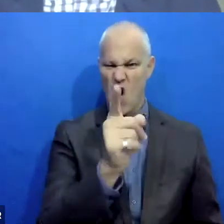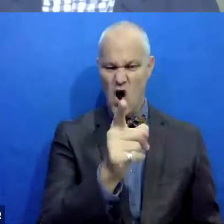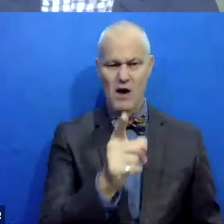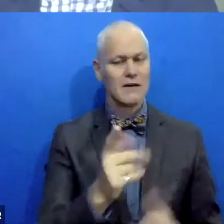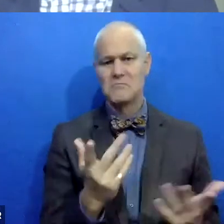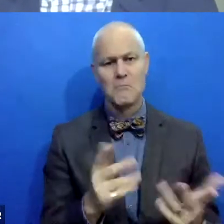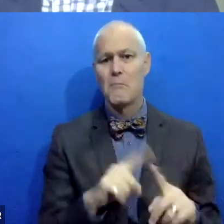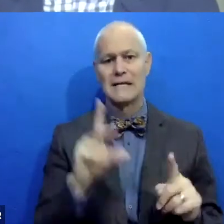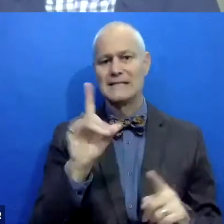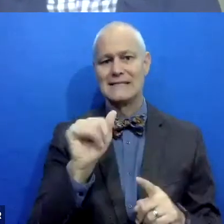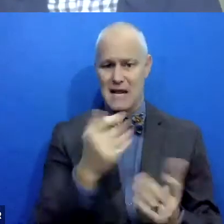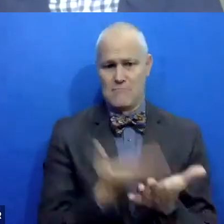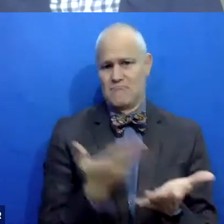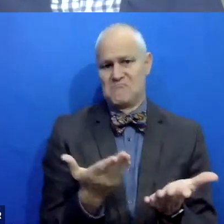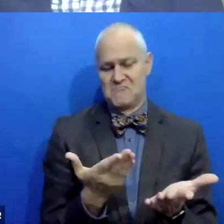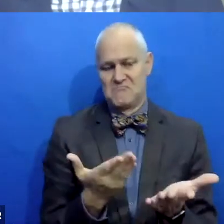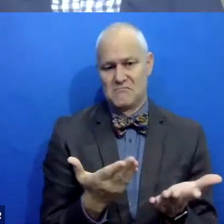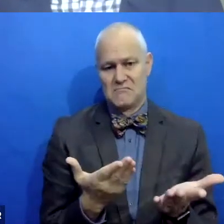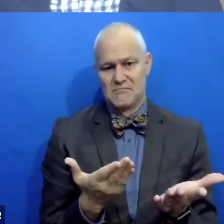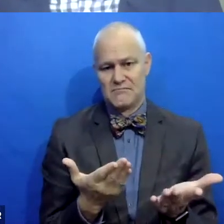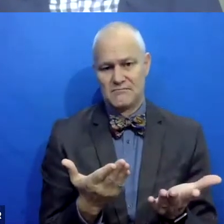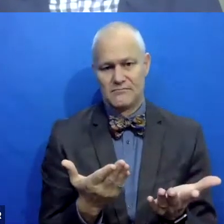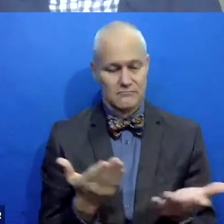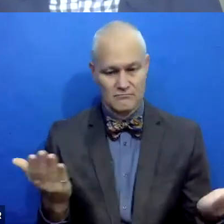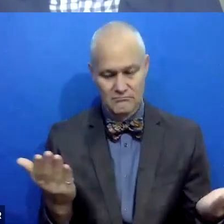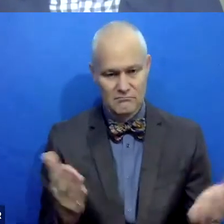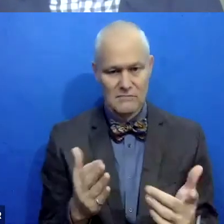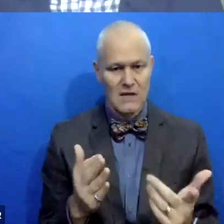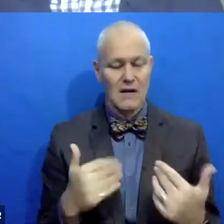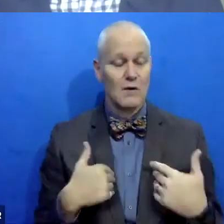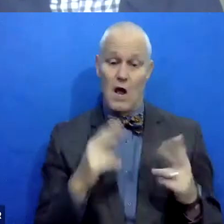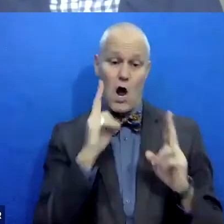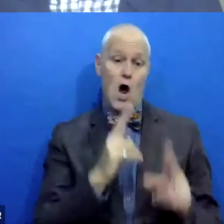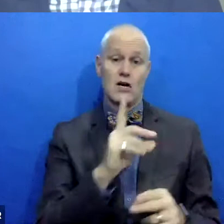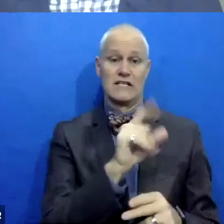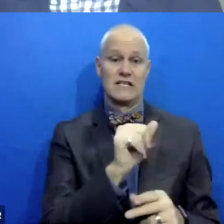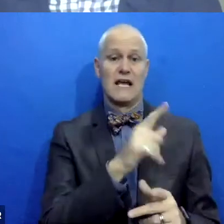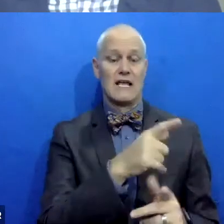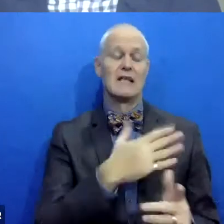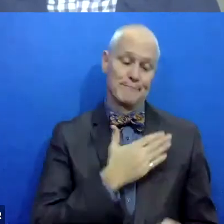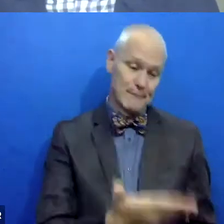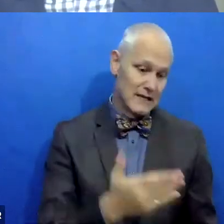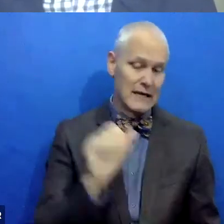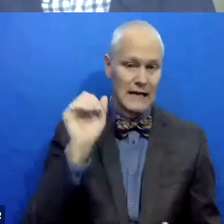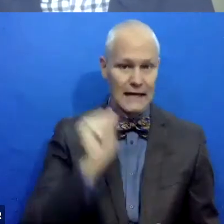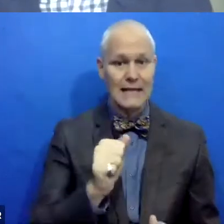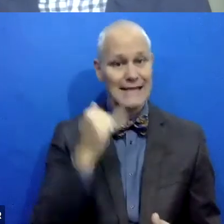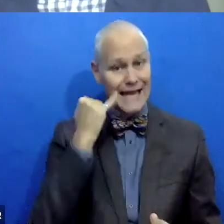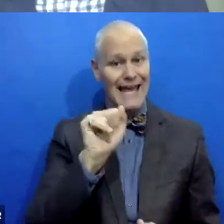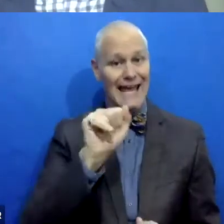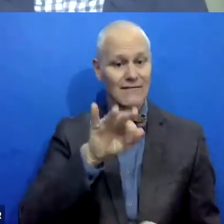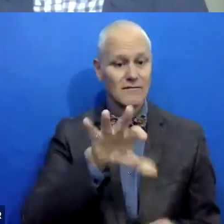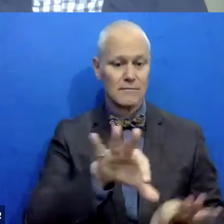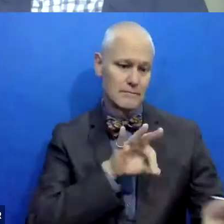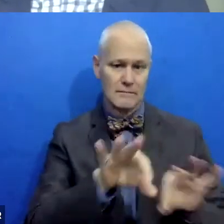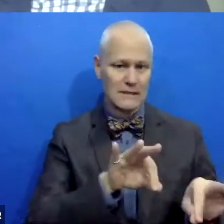what the data tells us. We don't, um, we really just honor DAs acknowledging that doing discretionless diversion on the basis